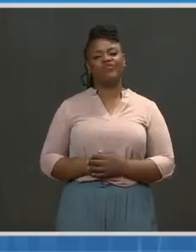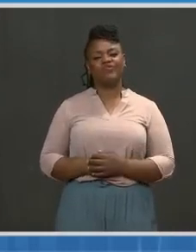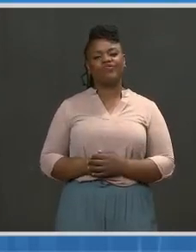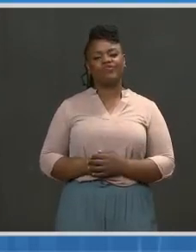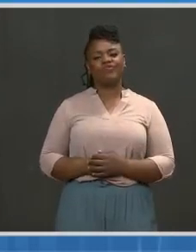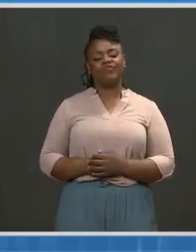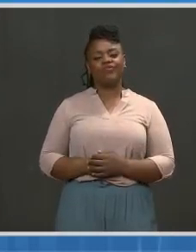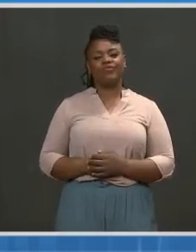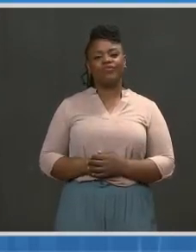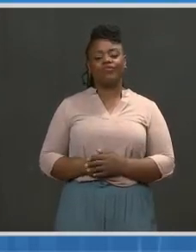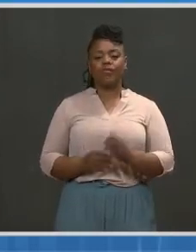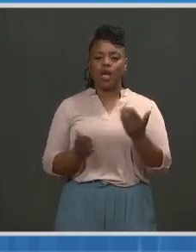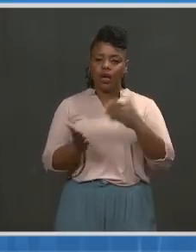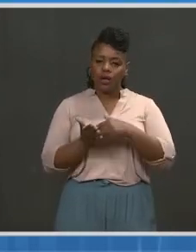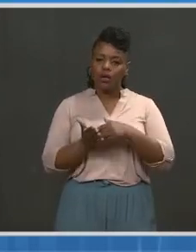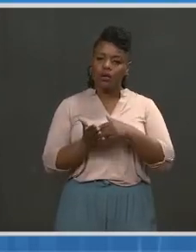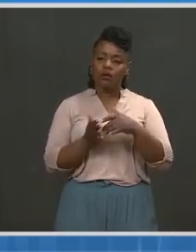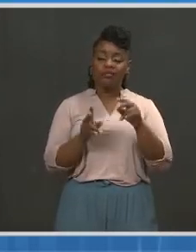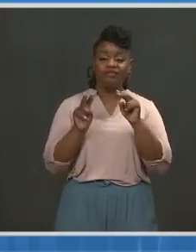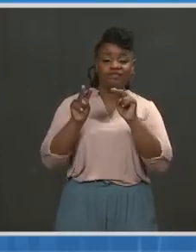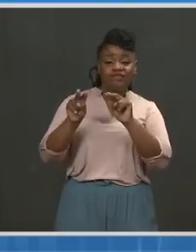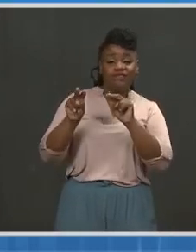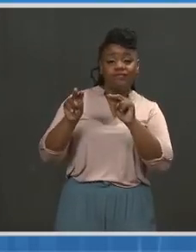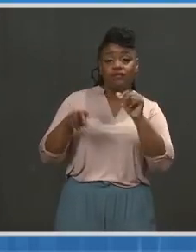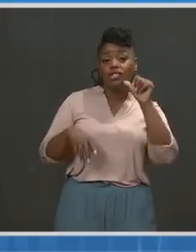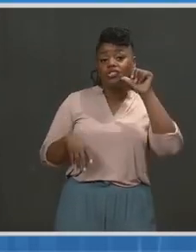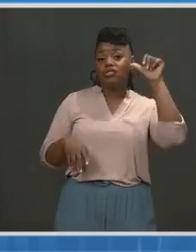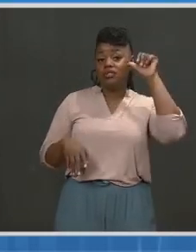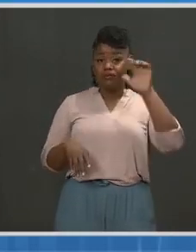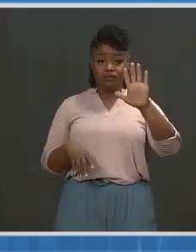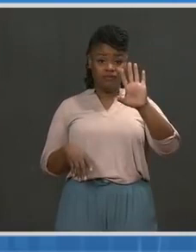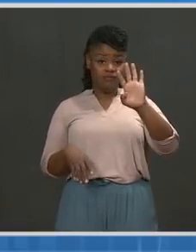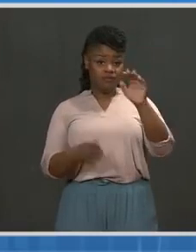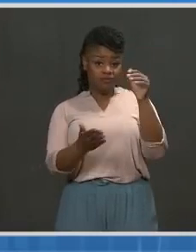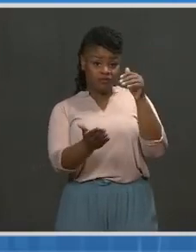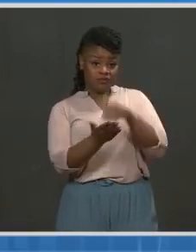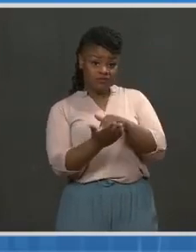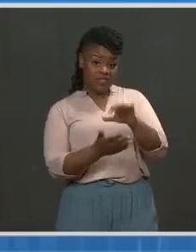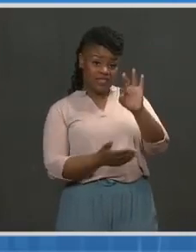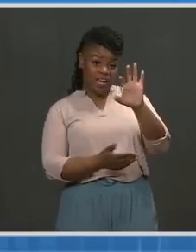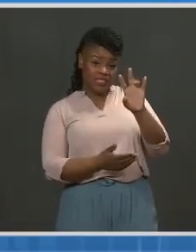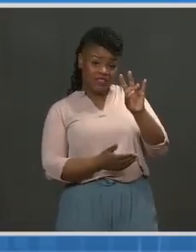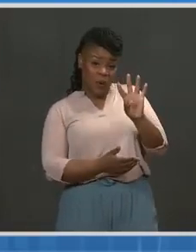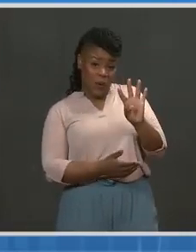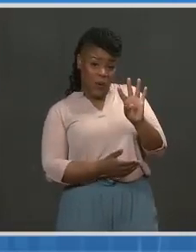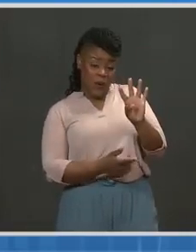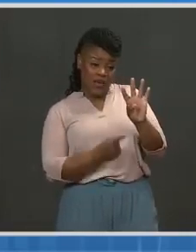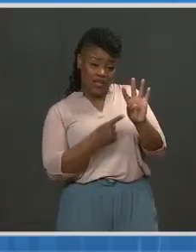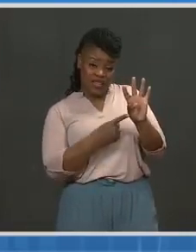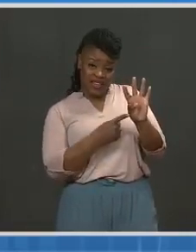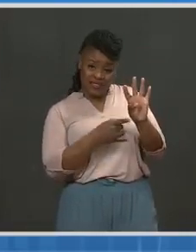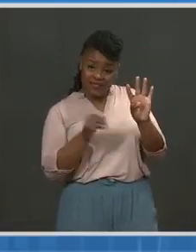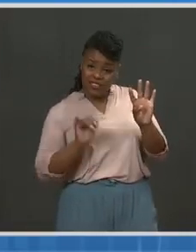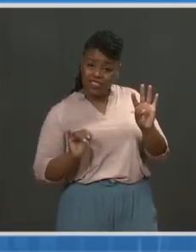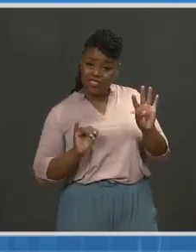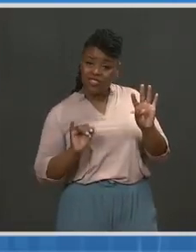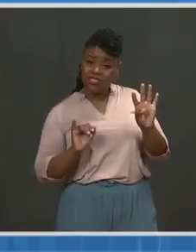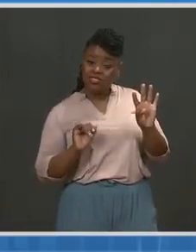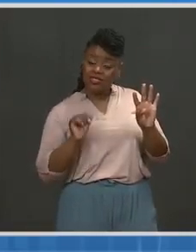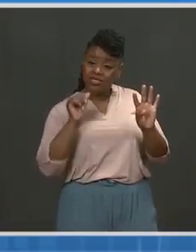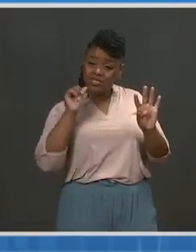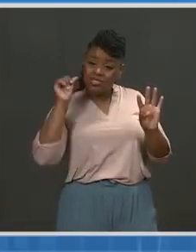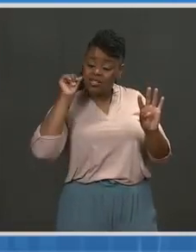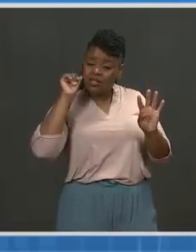us with regard to the high level of daily infections, yesterday being 54,974.